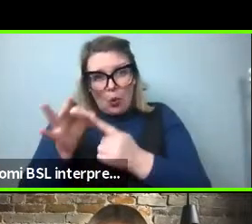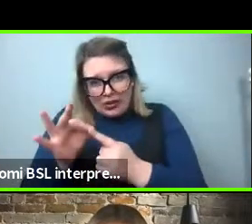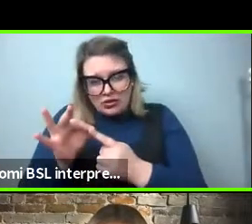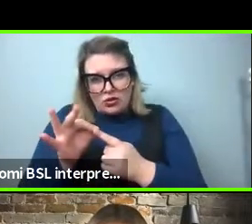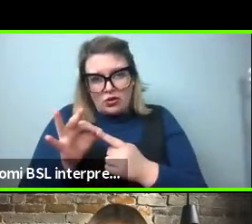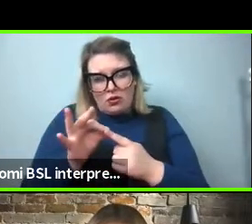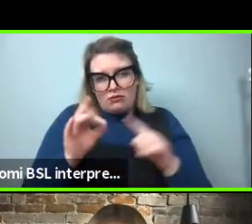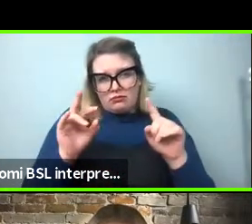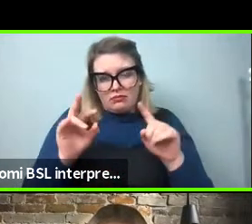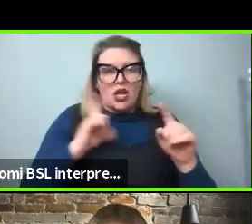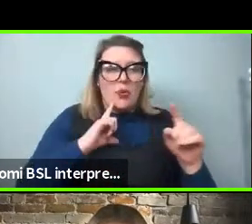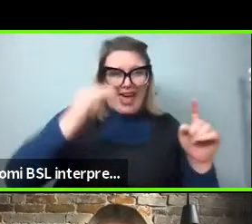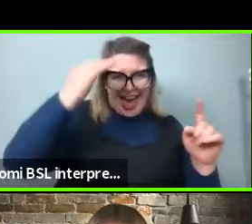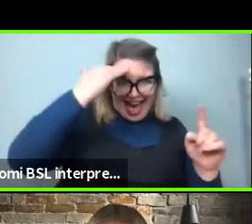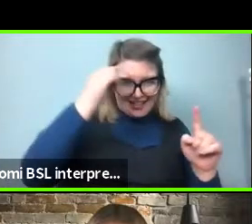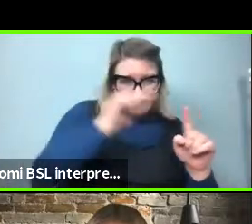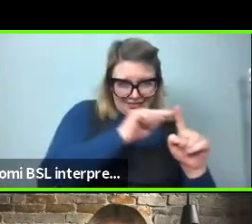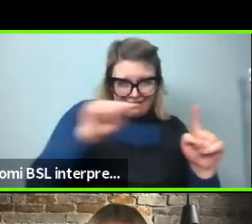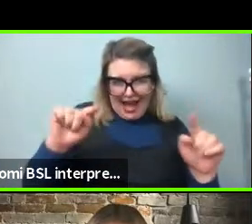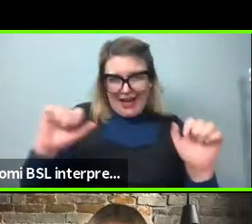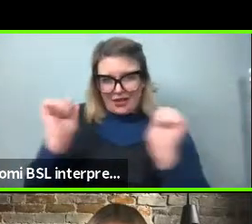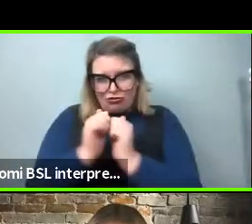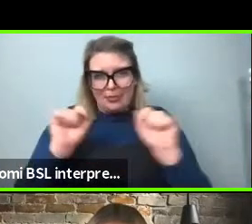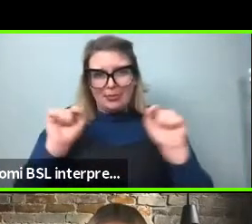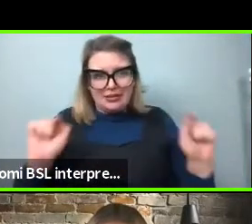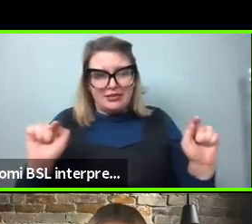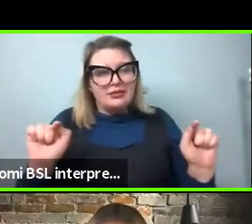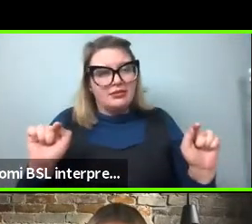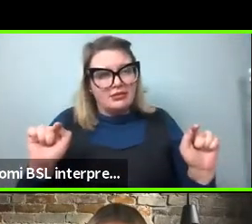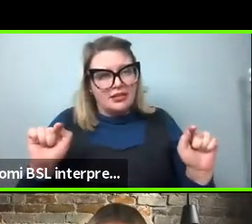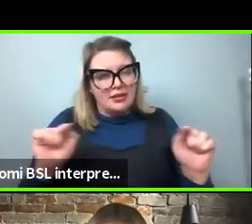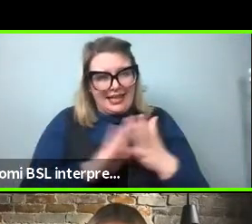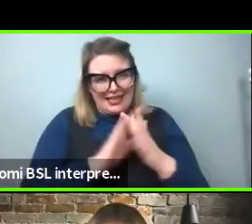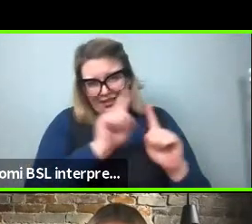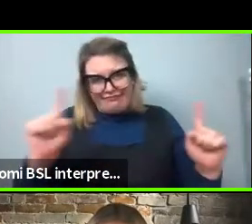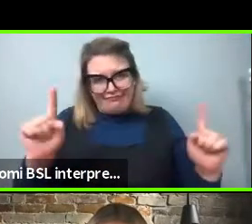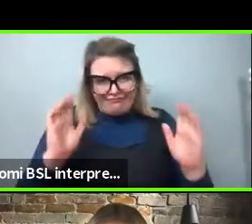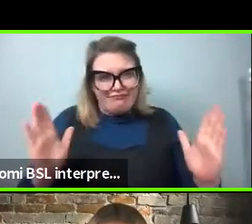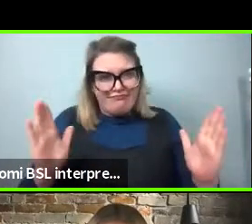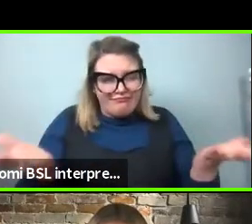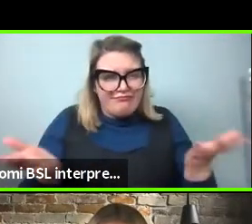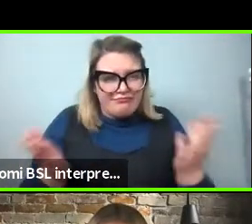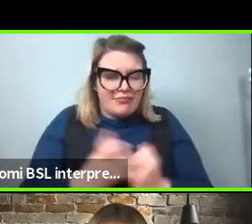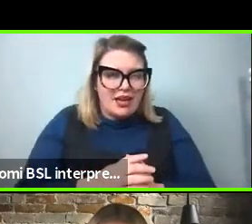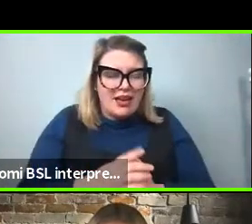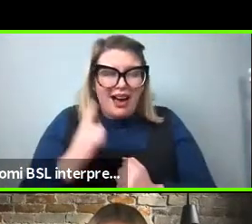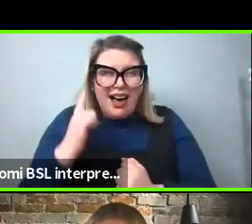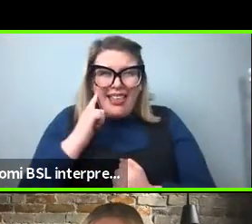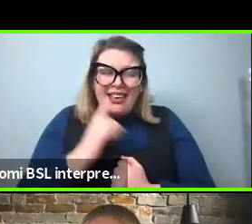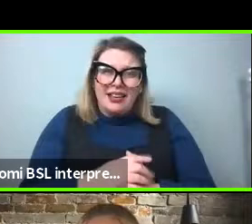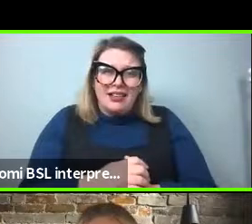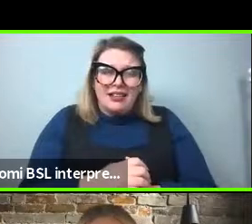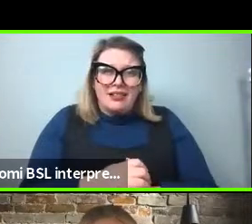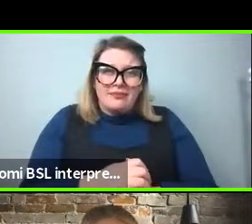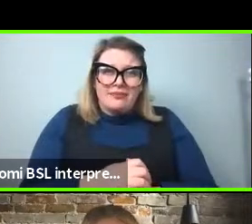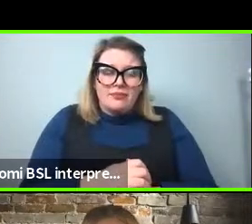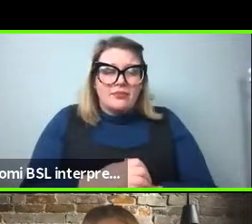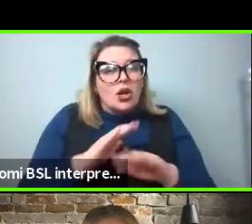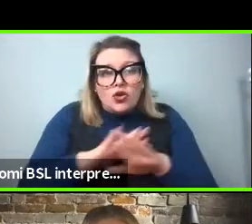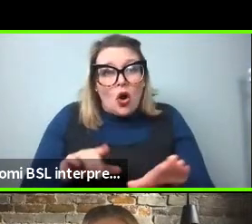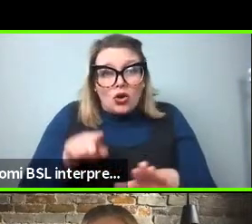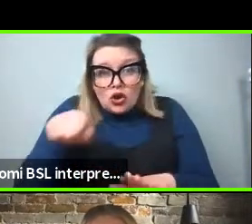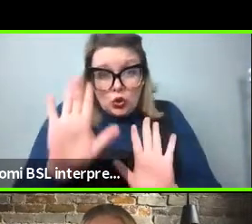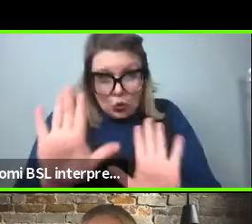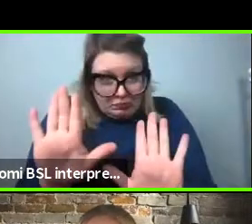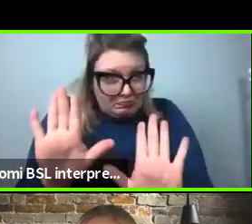Yes, there's a head. So I, um, all, you know, I, it's interesting. Some, sometimes people, you know, not, not you,